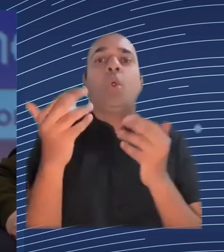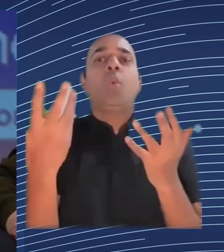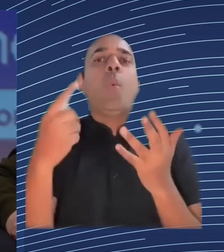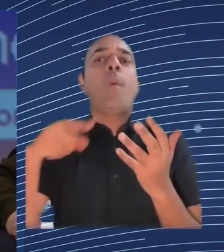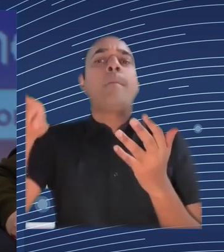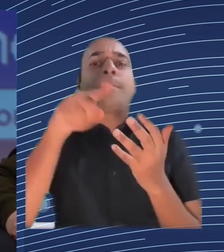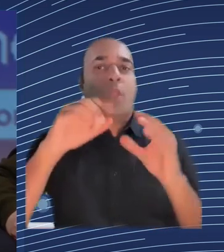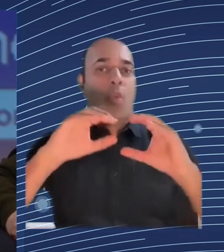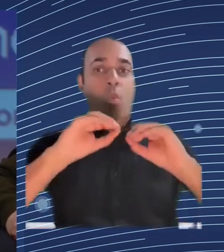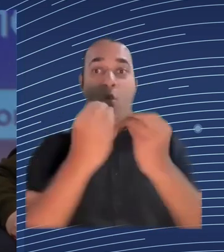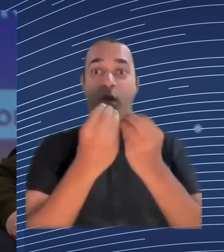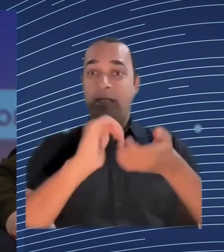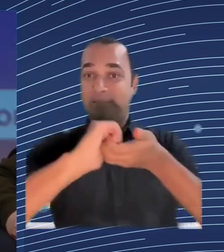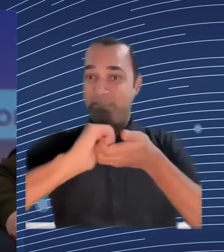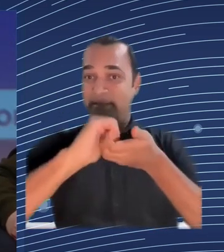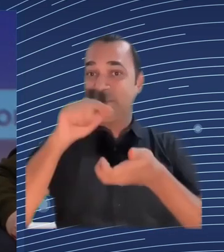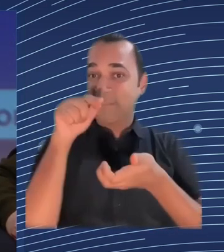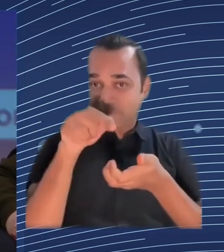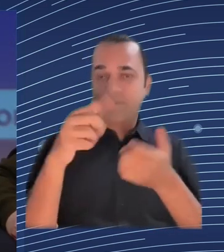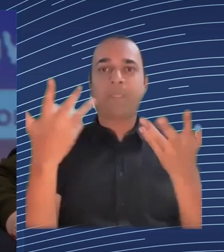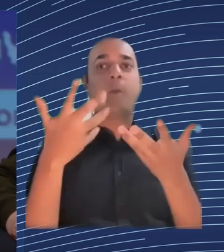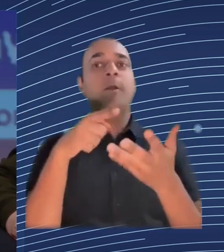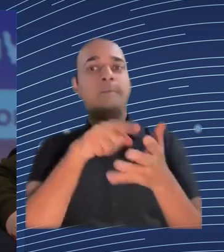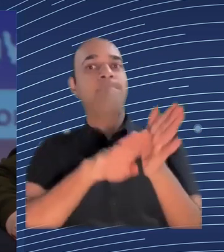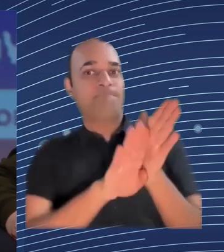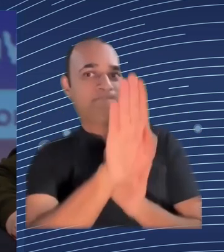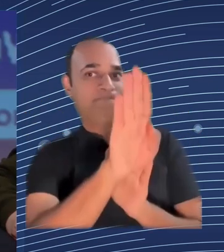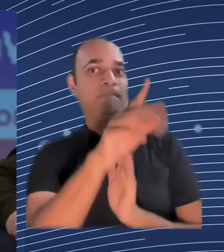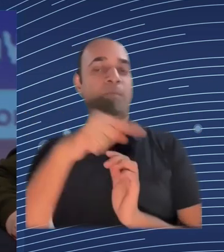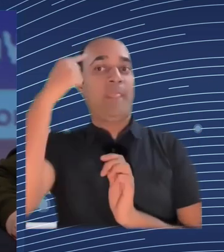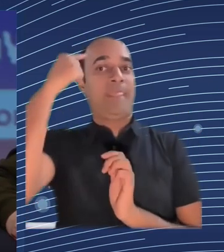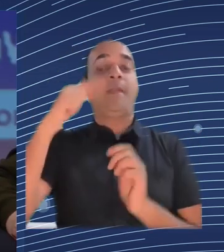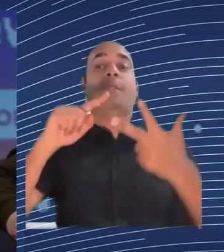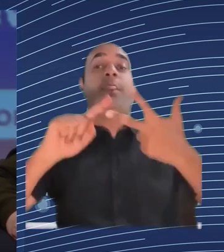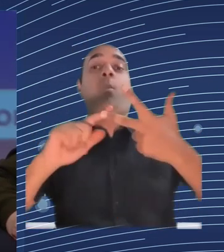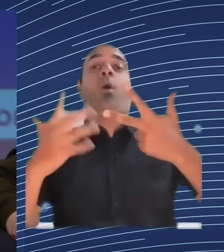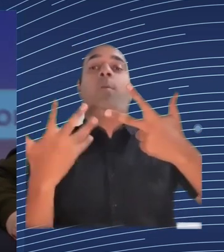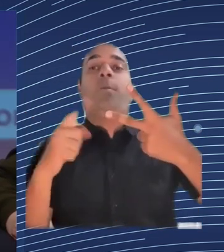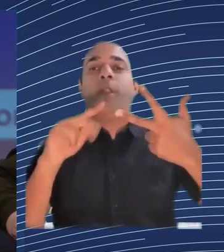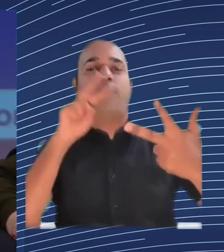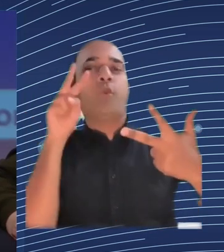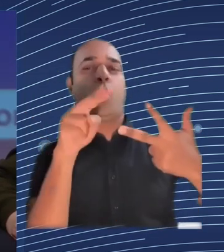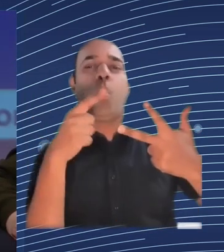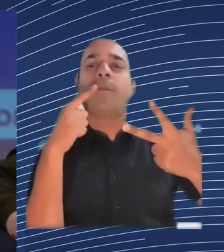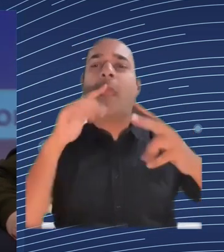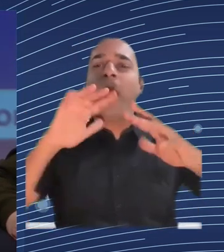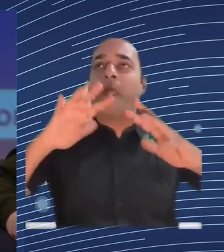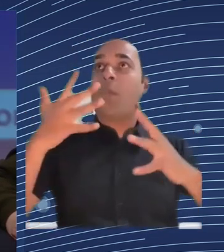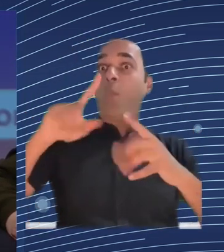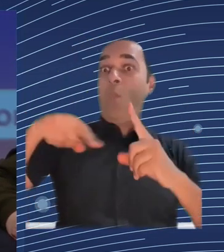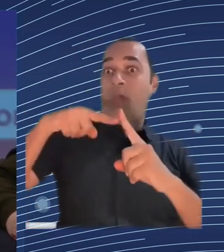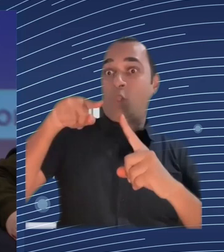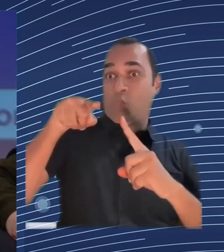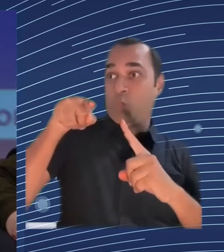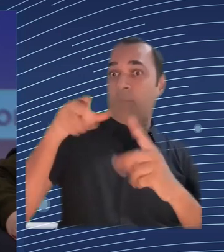new capabilities how do you match them to specific opportunities and we heard a lot yesterday and from the Minister for